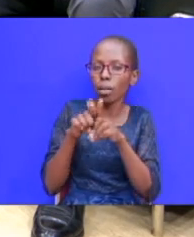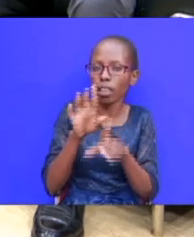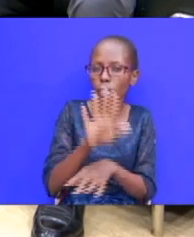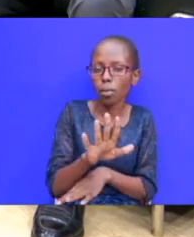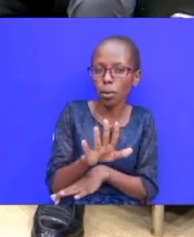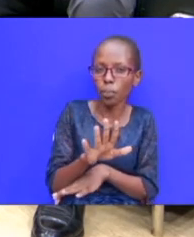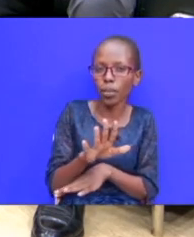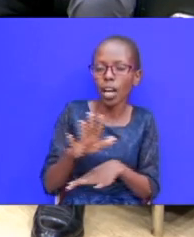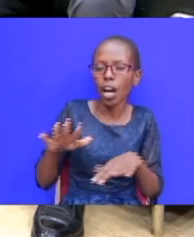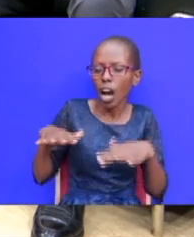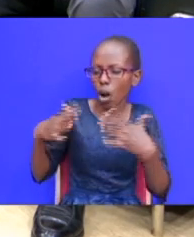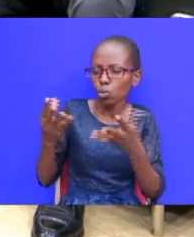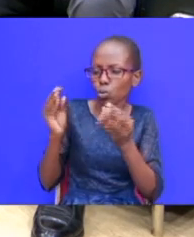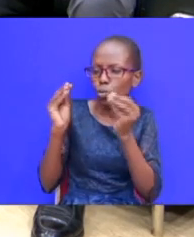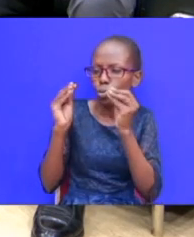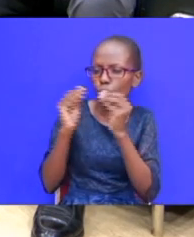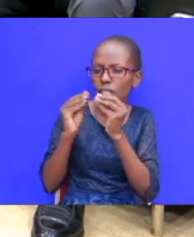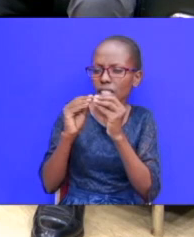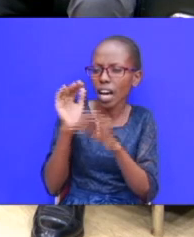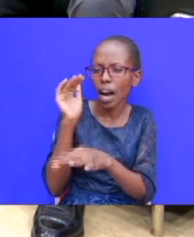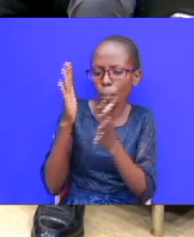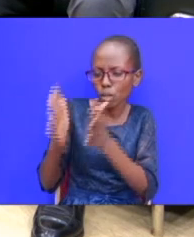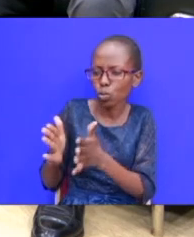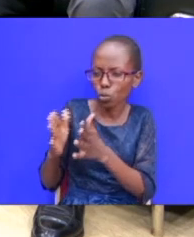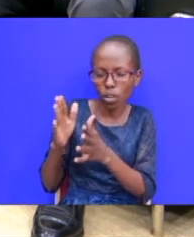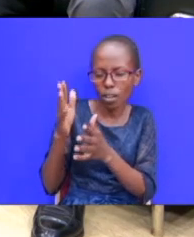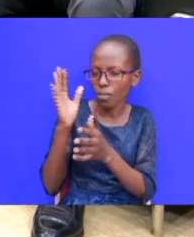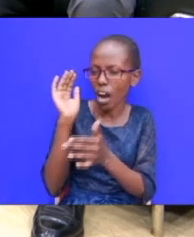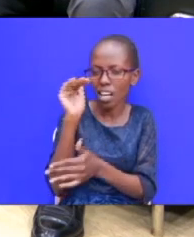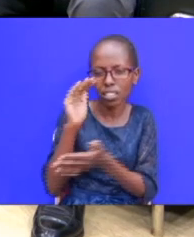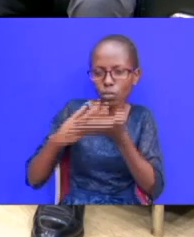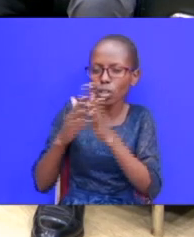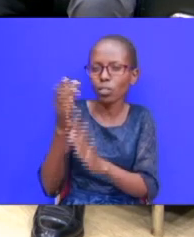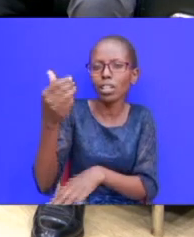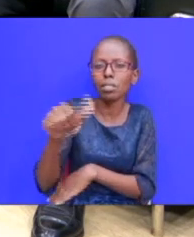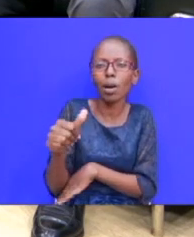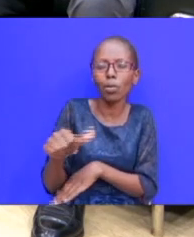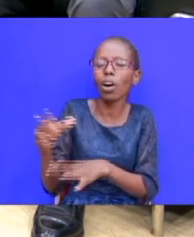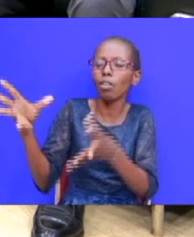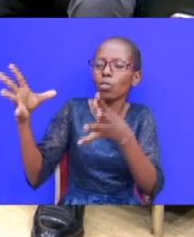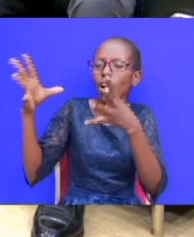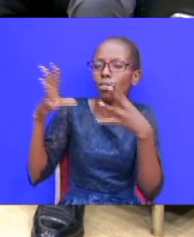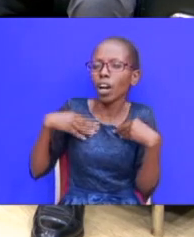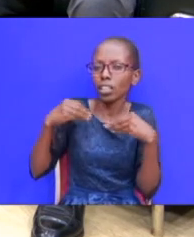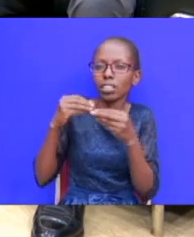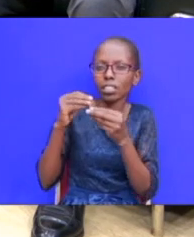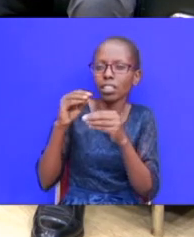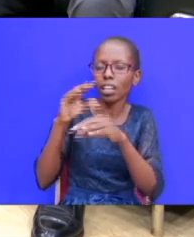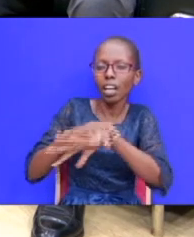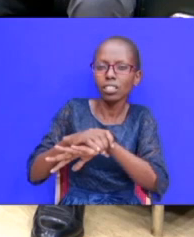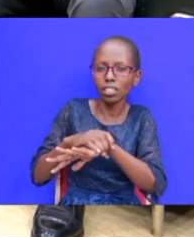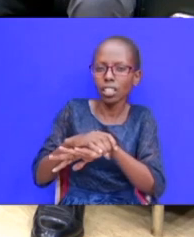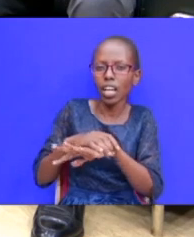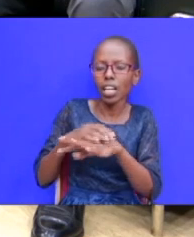not asked forgiveness for you've called them you've lied to them you've taken their blessing you've stolen you've done